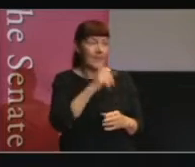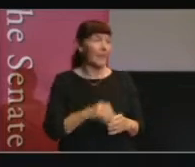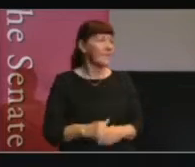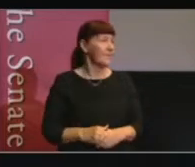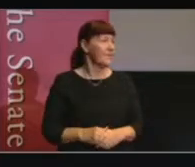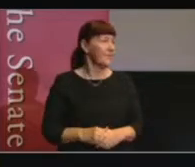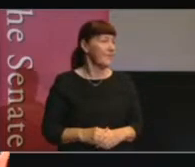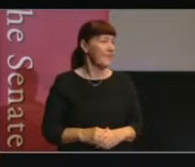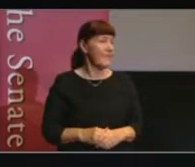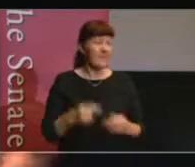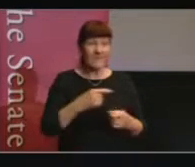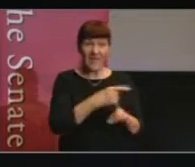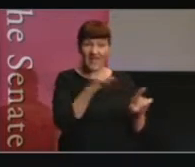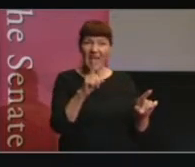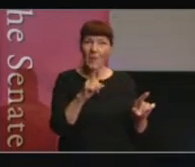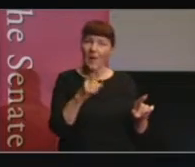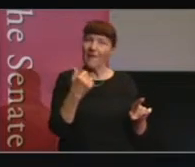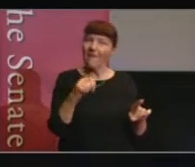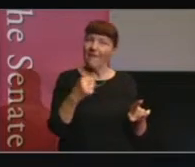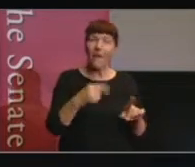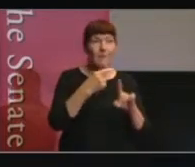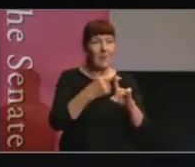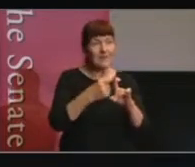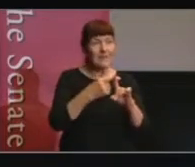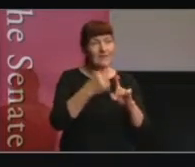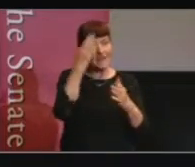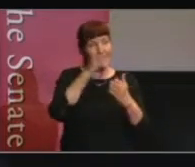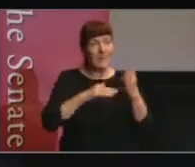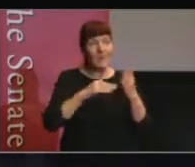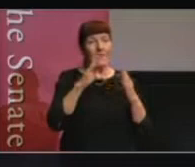And they will have a positive experience that they'll share to others.